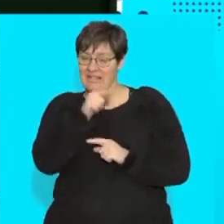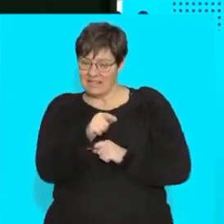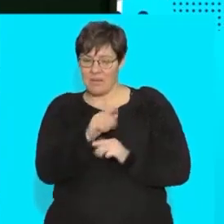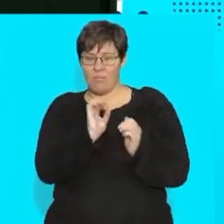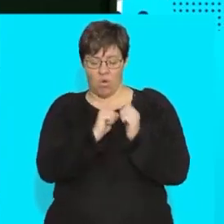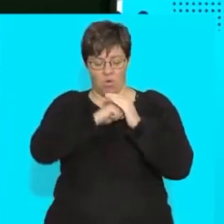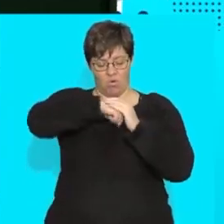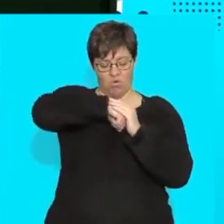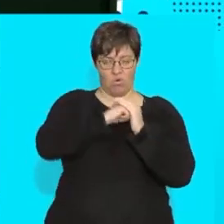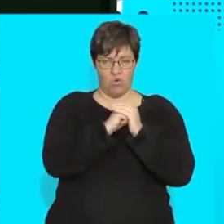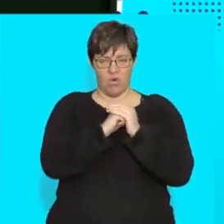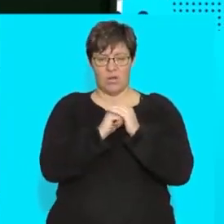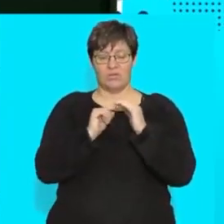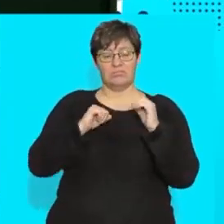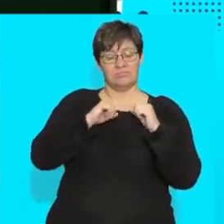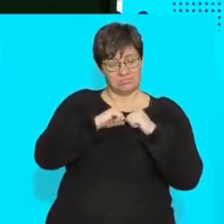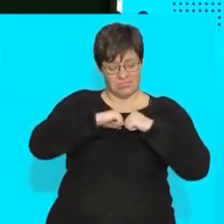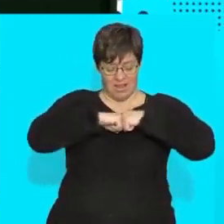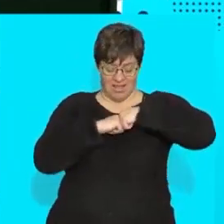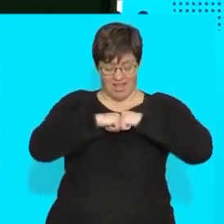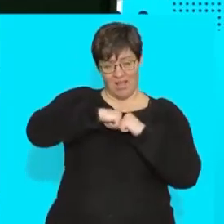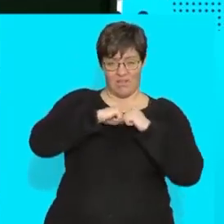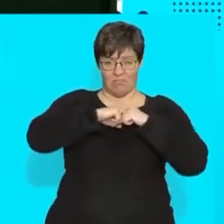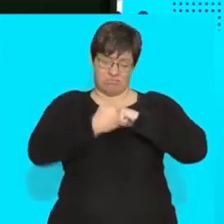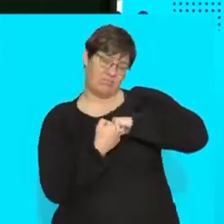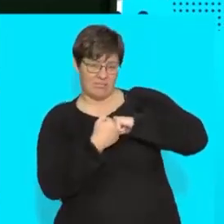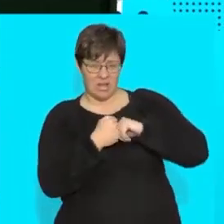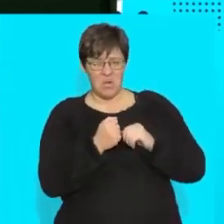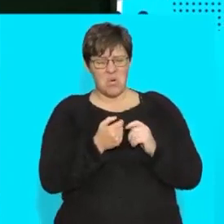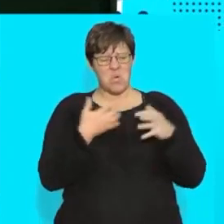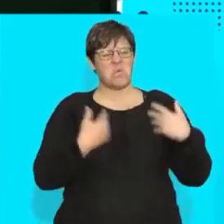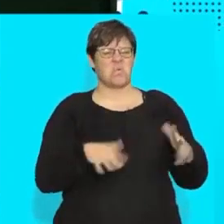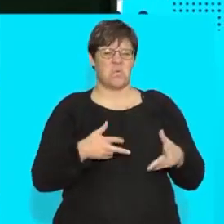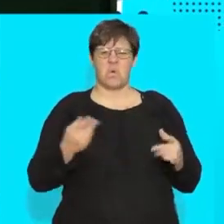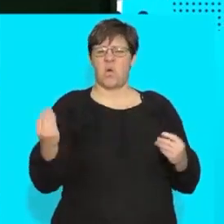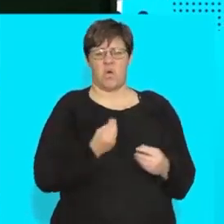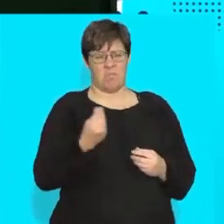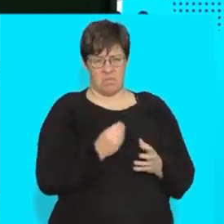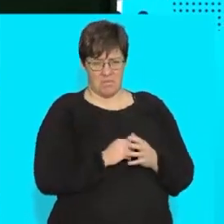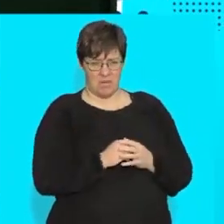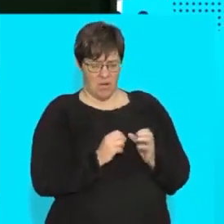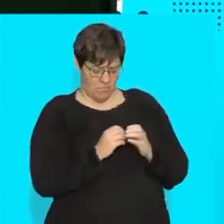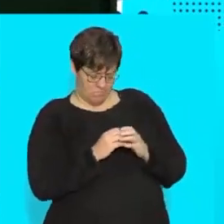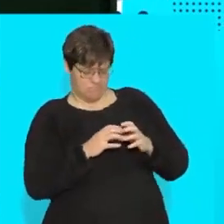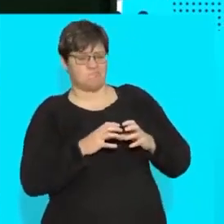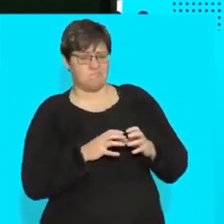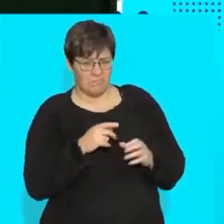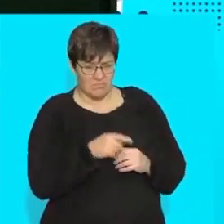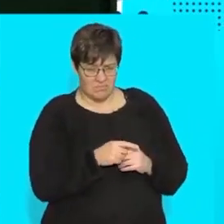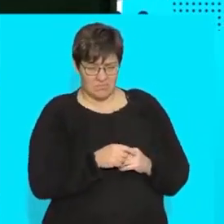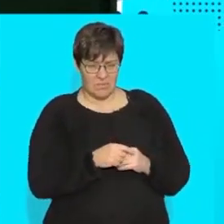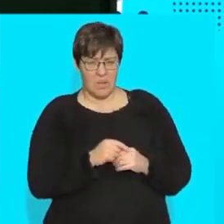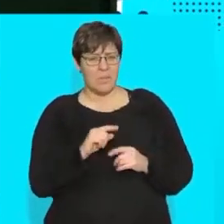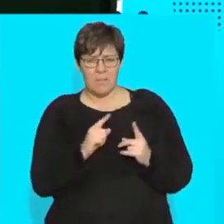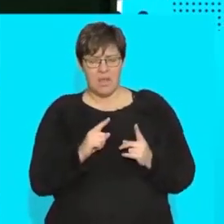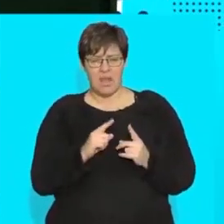nice and strong and you guys know if you twist it oh then i really hurt it and i damage it but what have i got